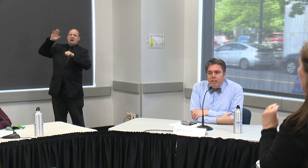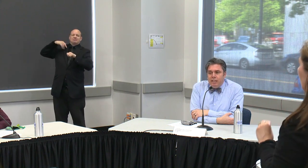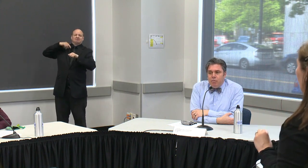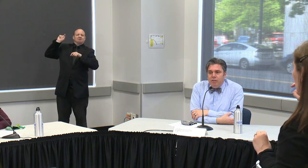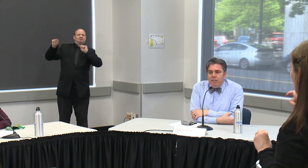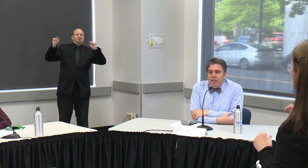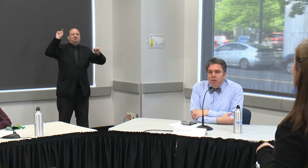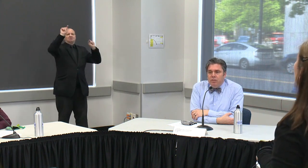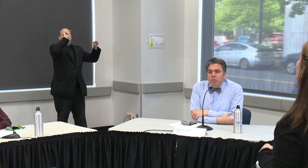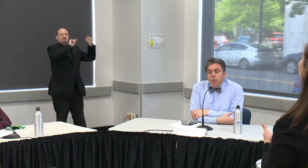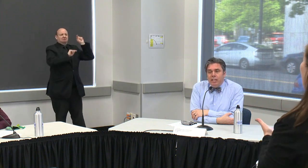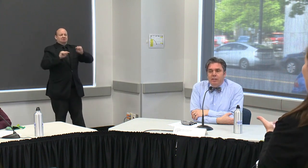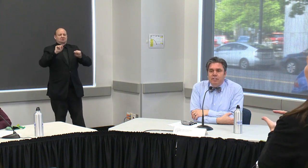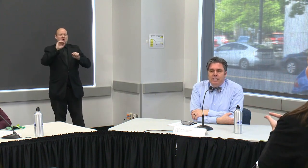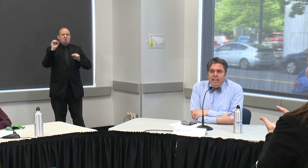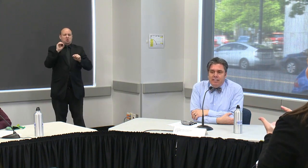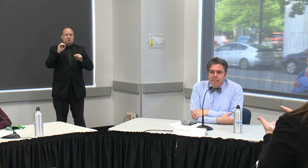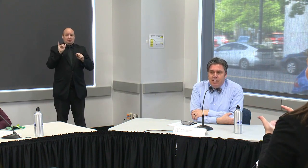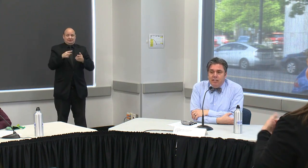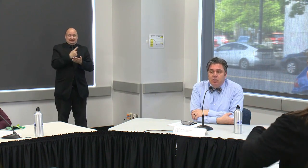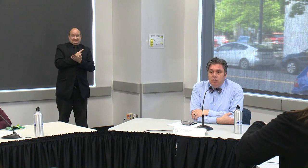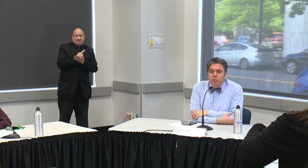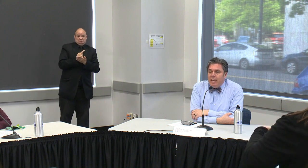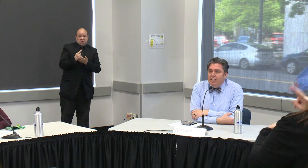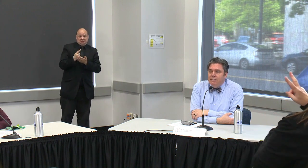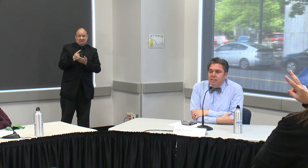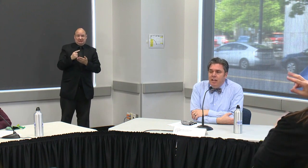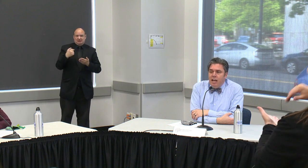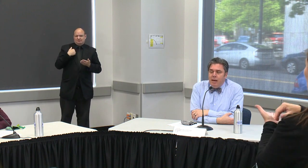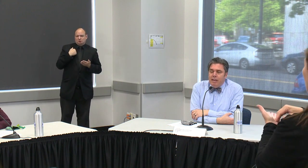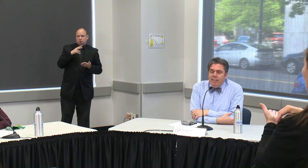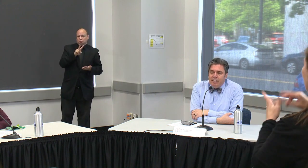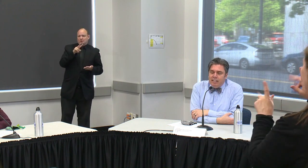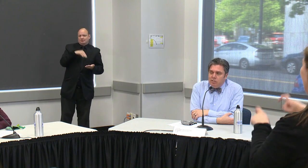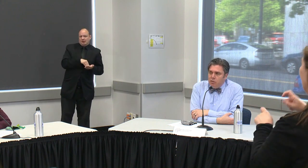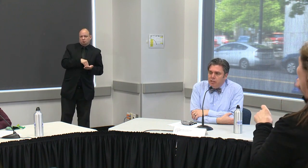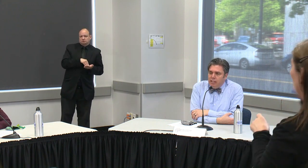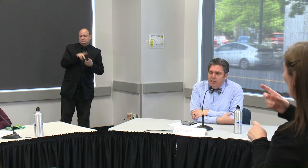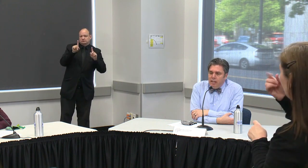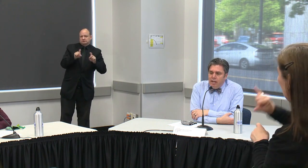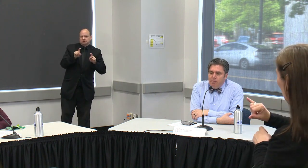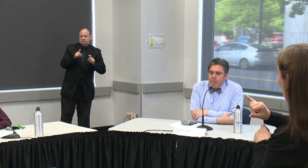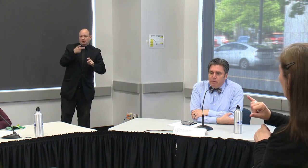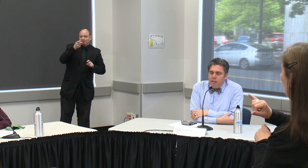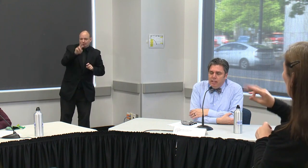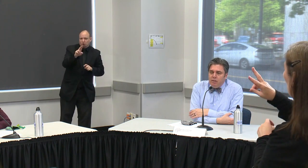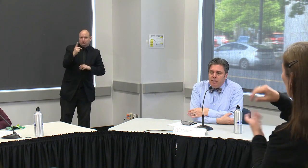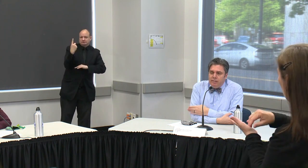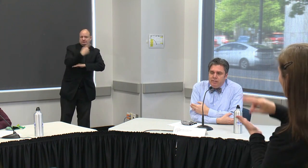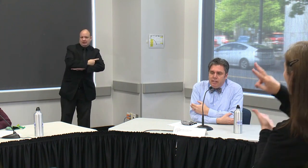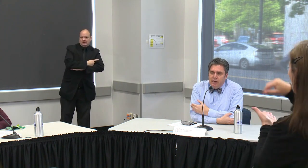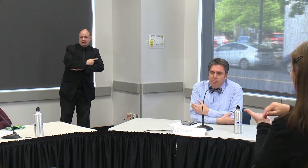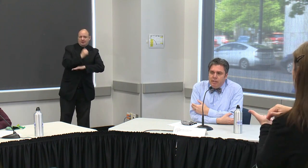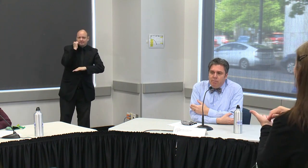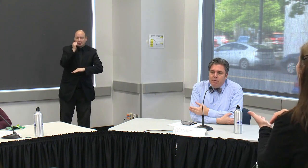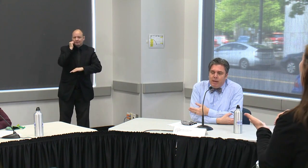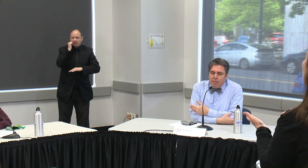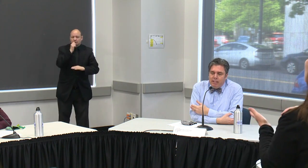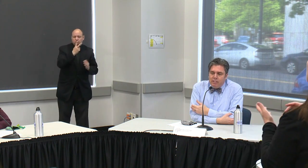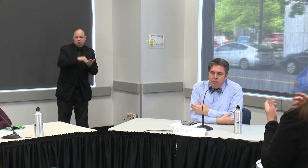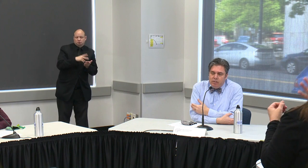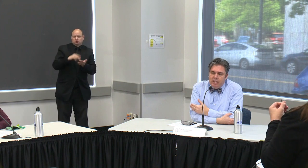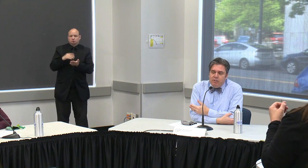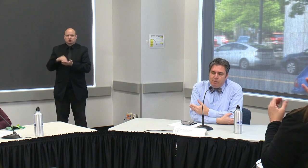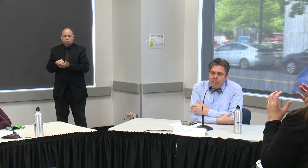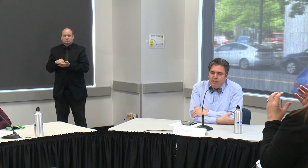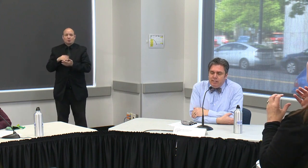this week we've done over 2 000 tests on two days and i think that's due to the increased number of